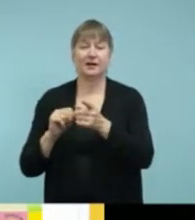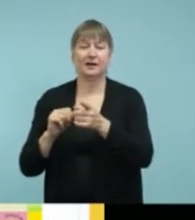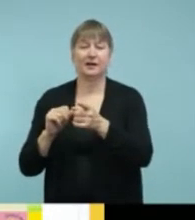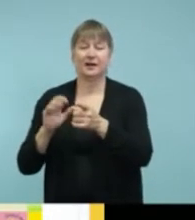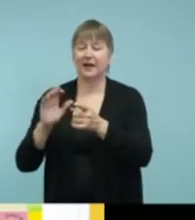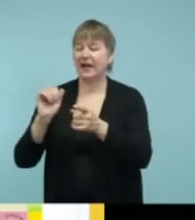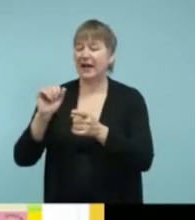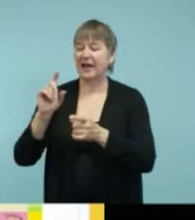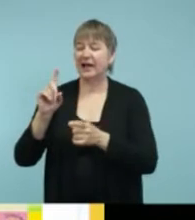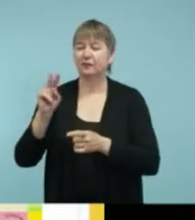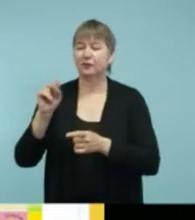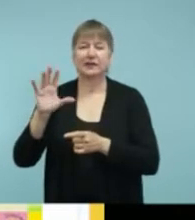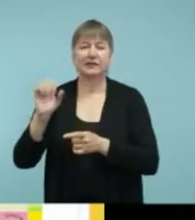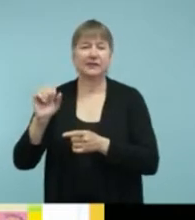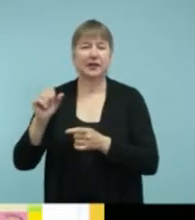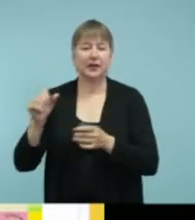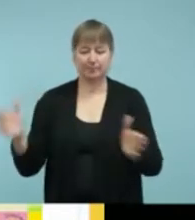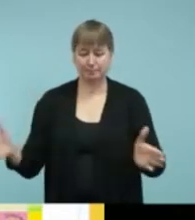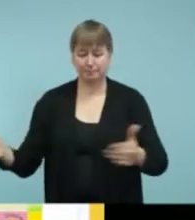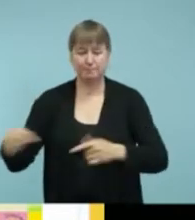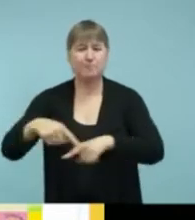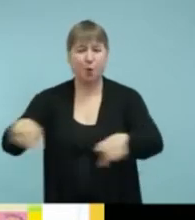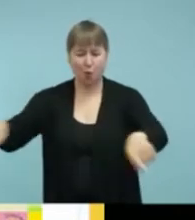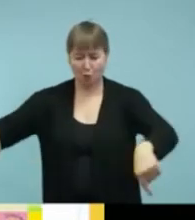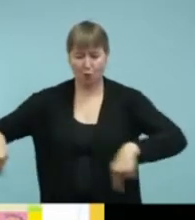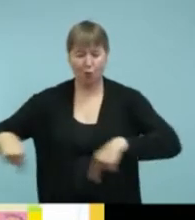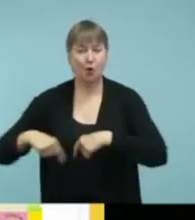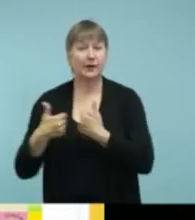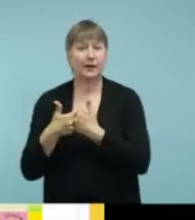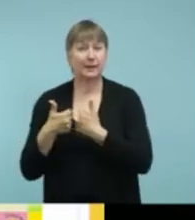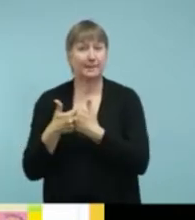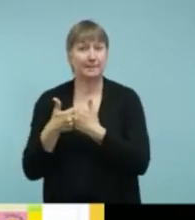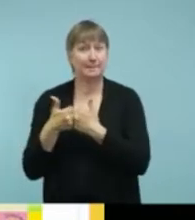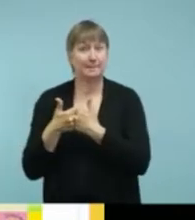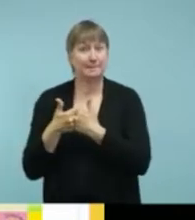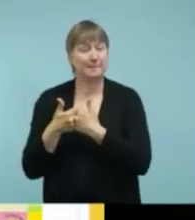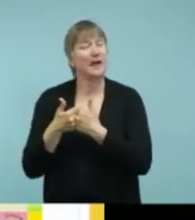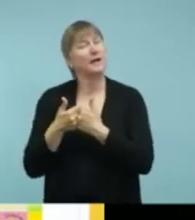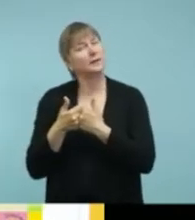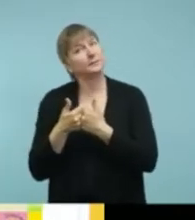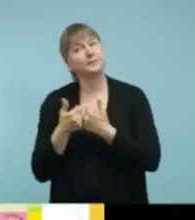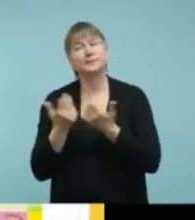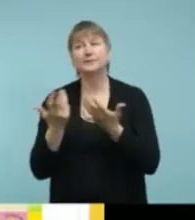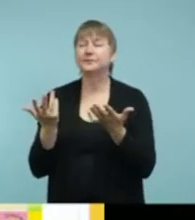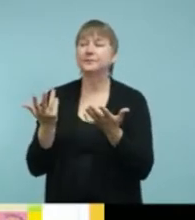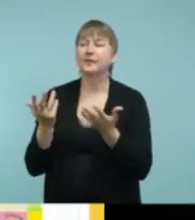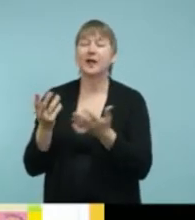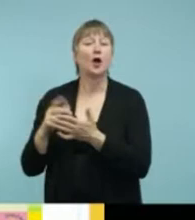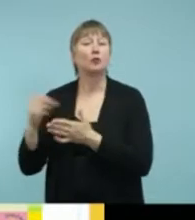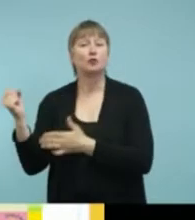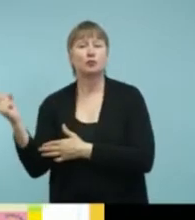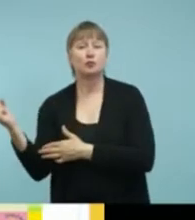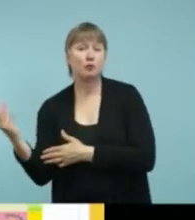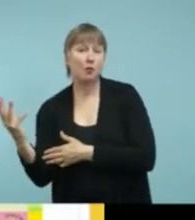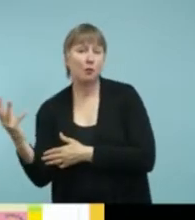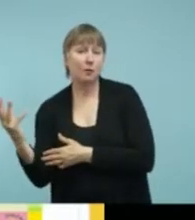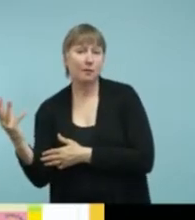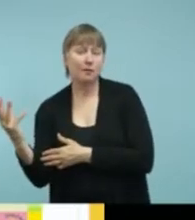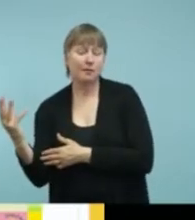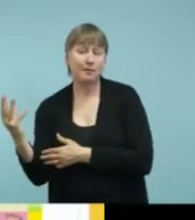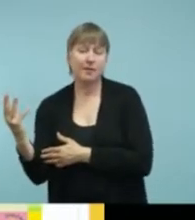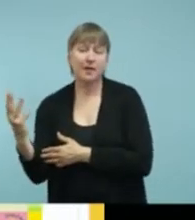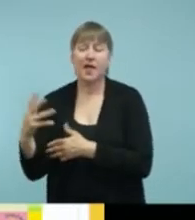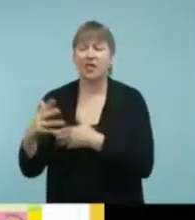board game. And, um, this is an app where you do things like you roll the dice and then you